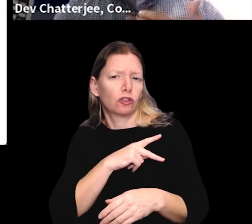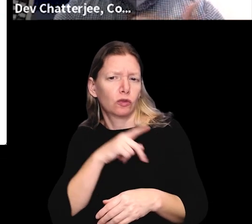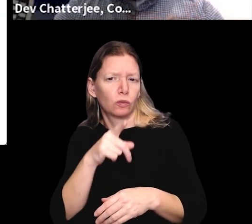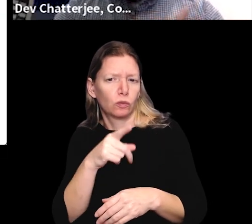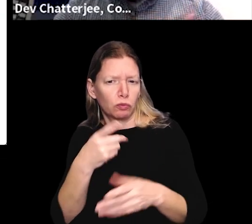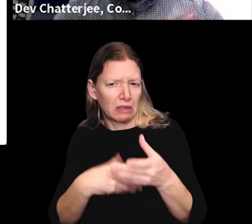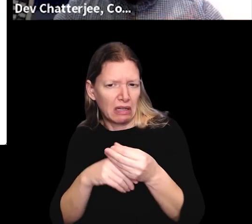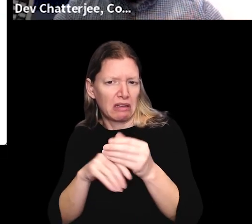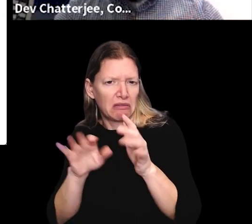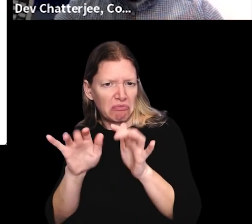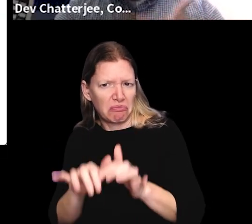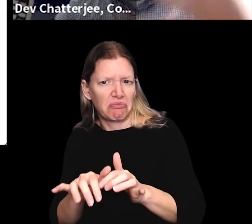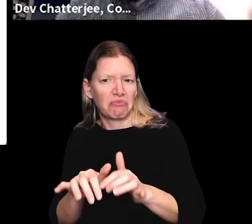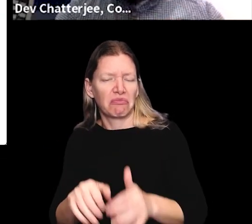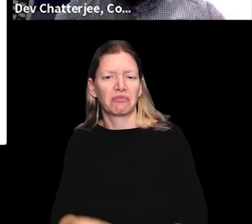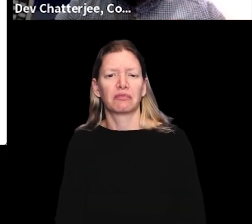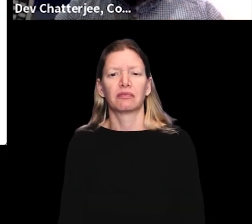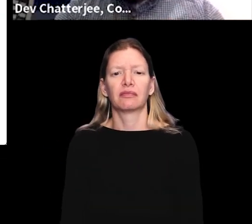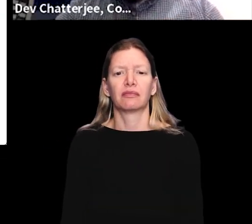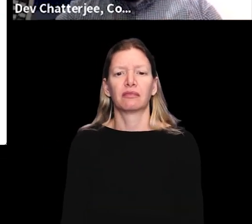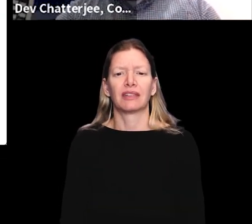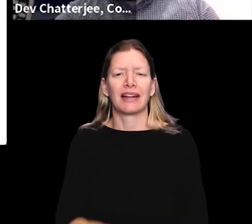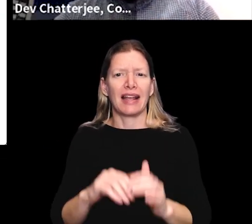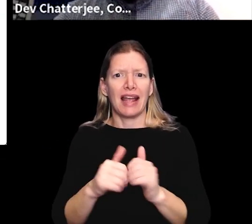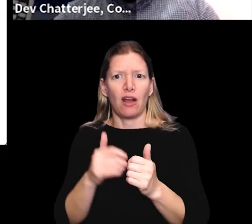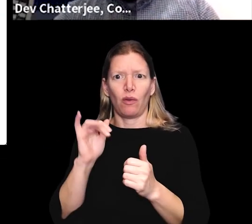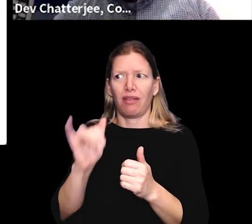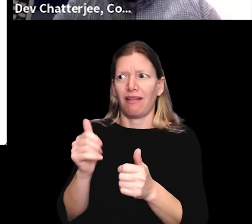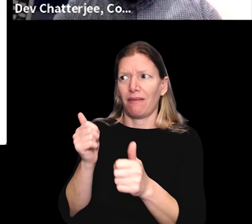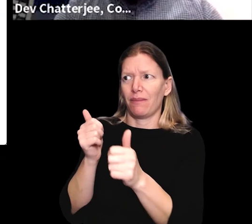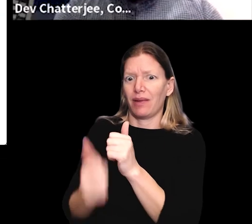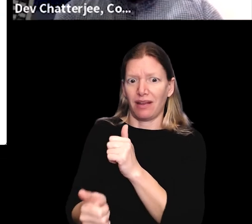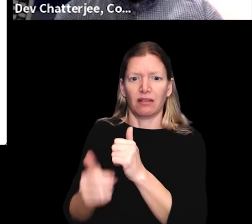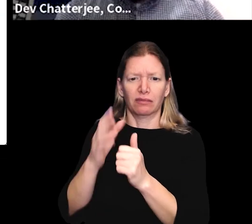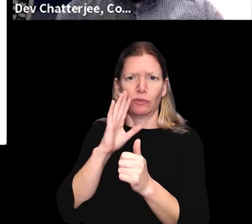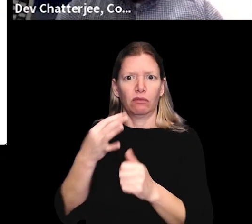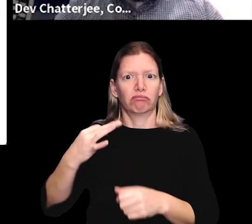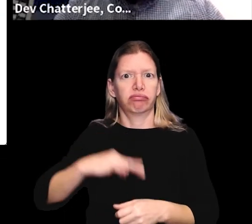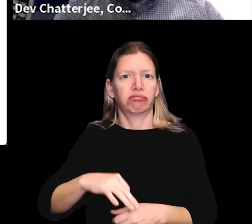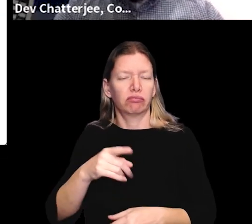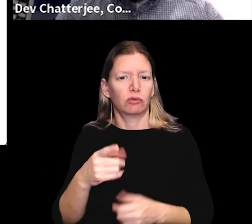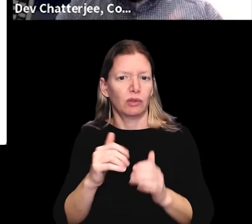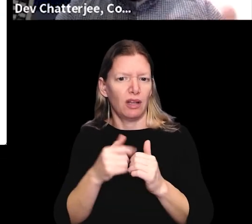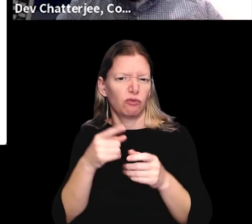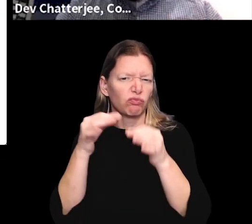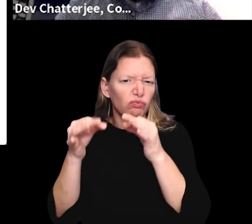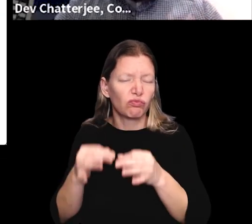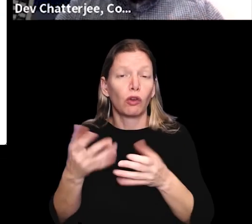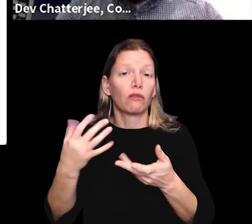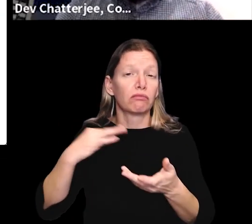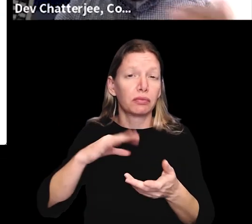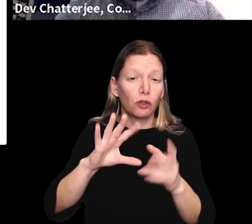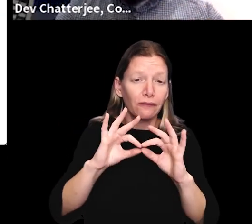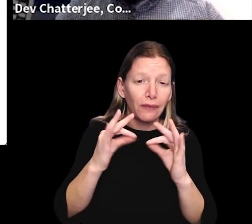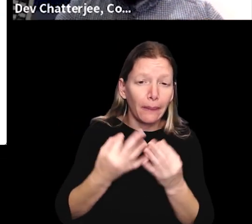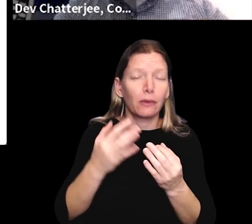uh, the Voting Access Act is personal to you, um, and, and how, uh, its passage would be beneficial to